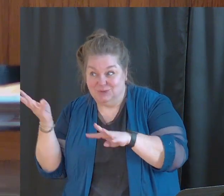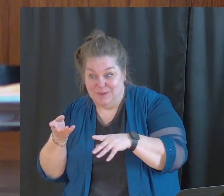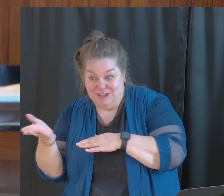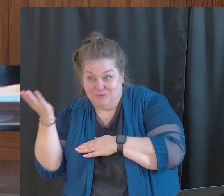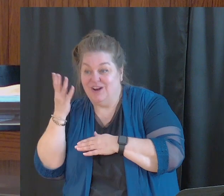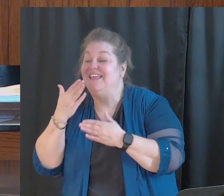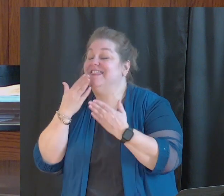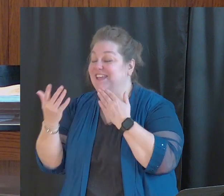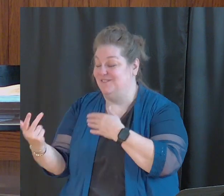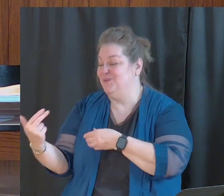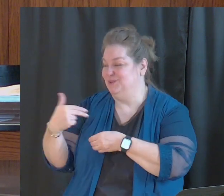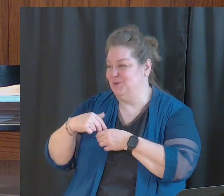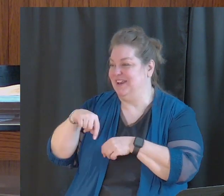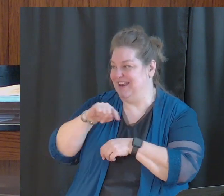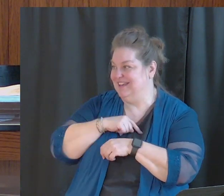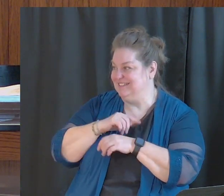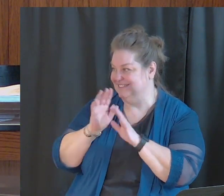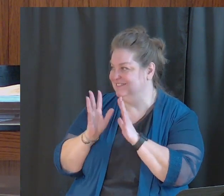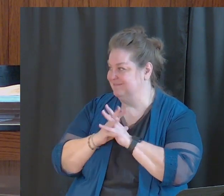on our live stream.